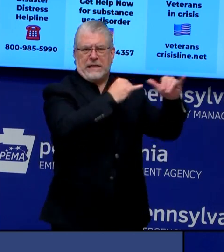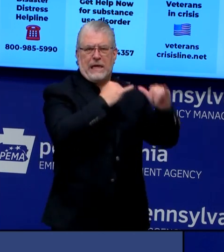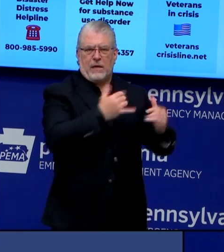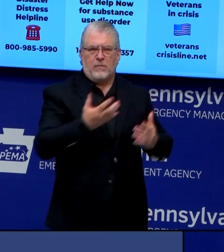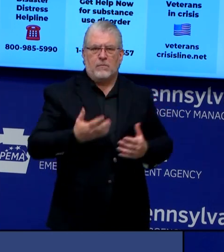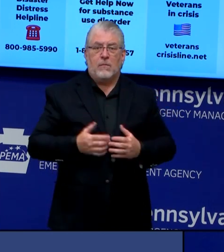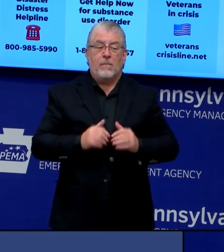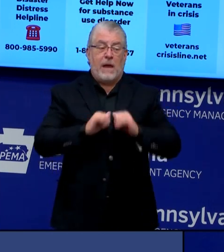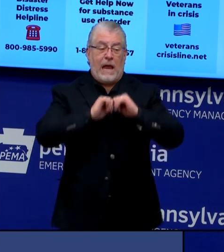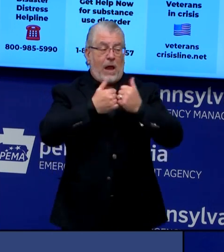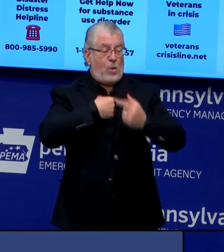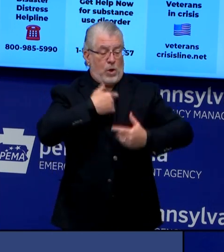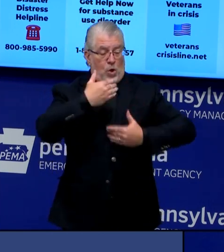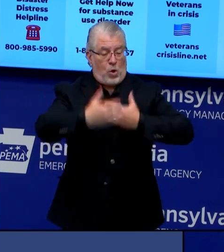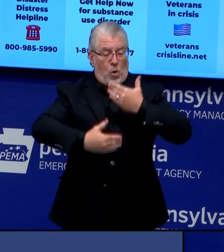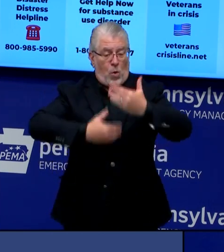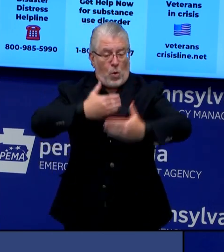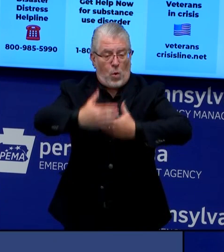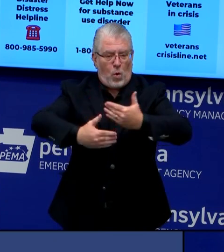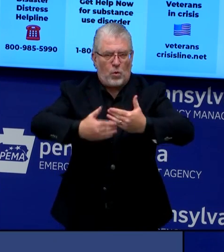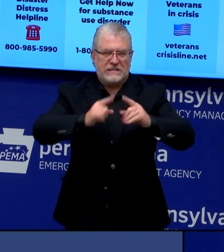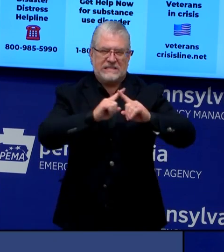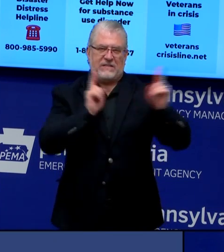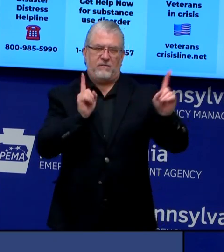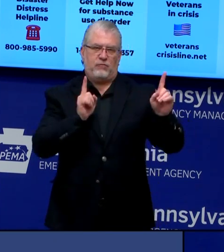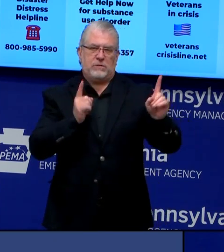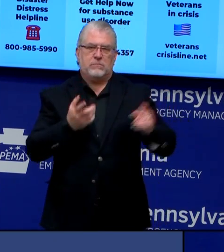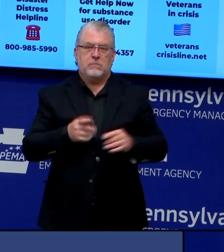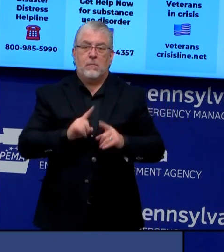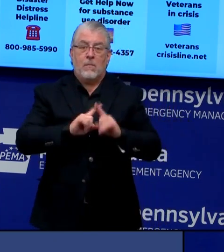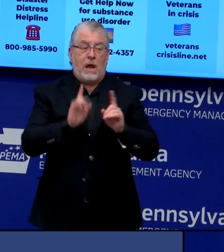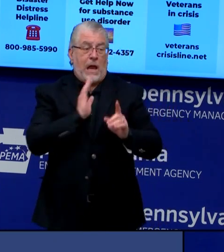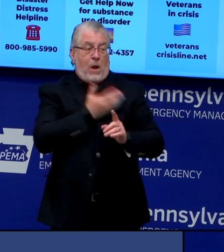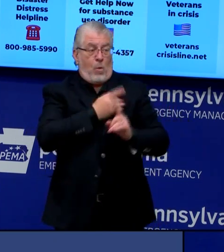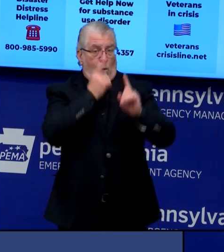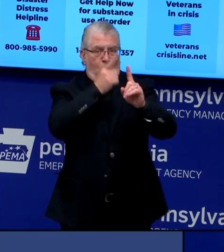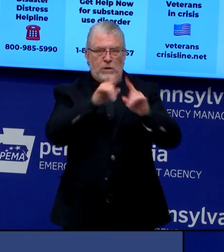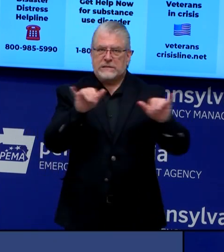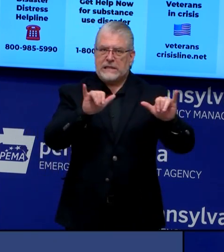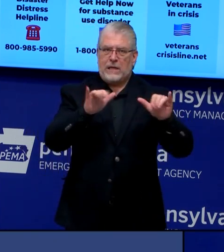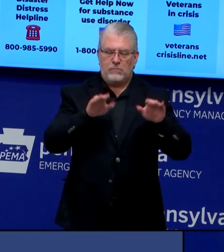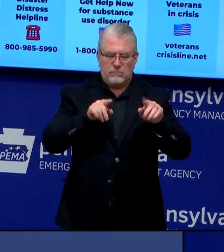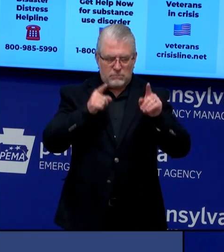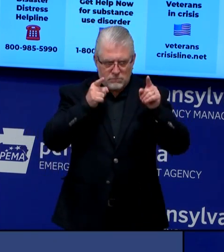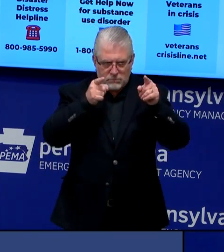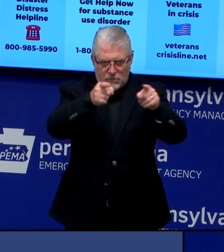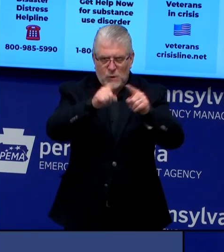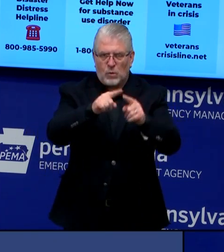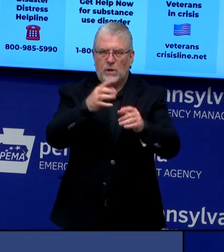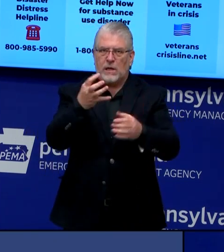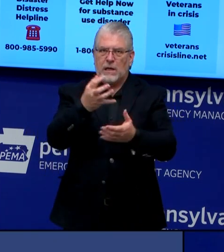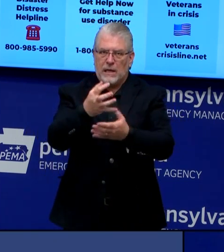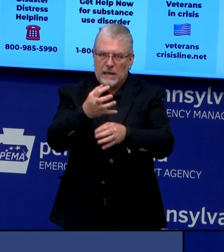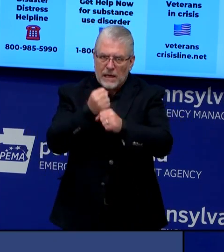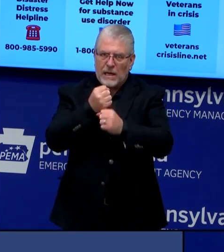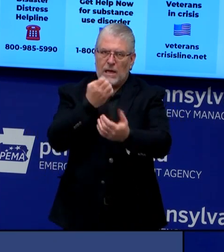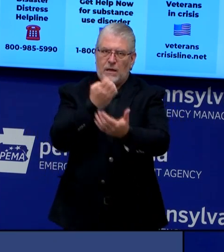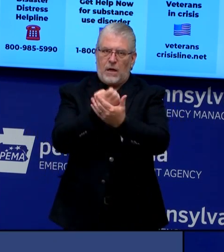back on its feet as quickly as possible. At the same time, keeping Pennsylvanians as safe as we possibly can. From WTAJ,